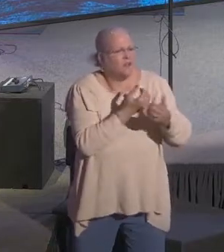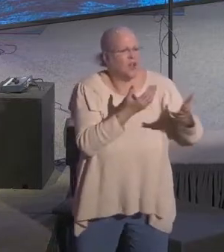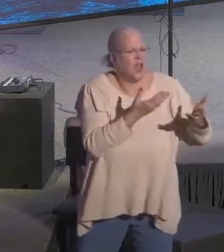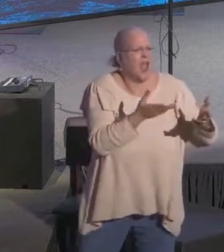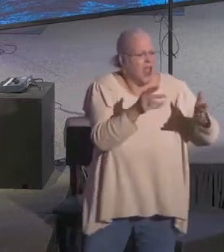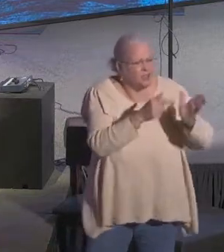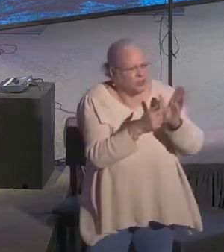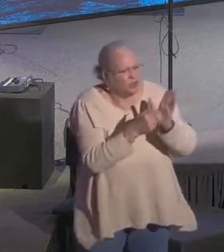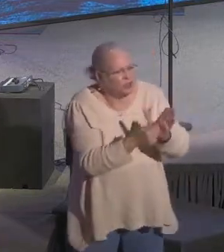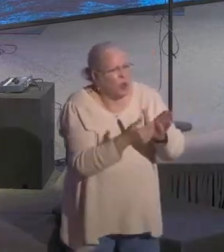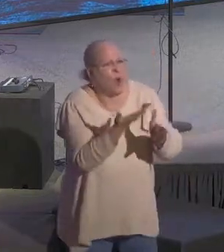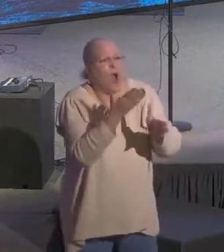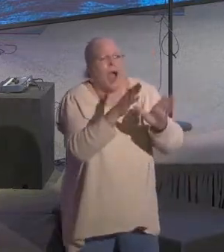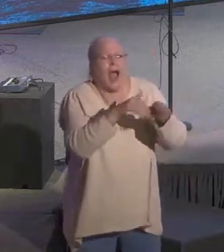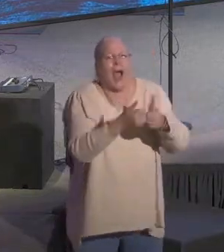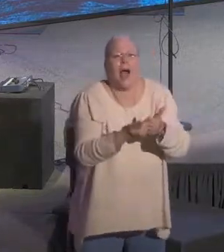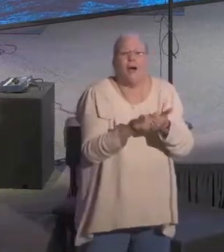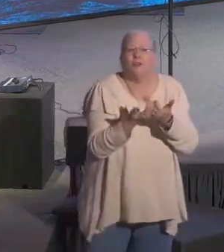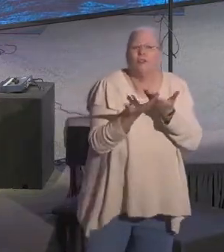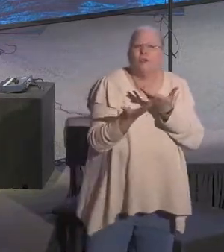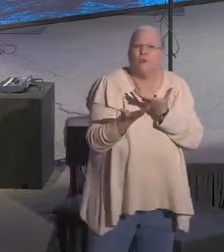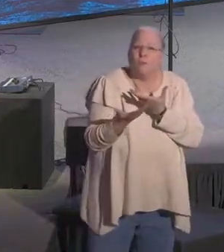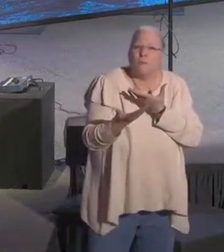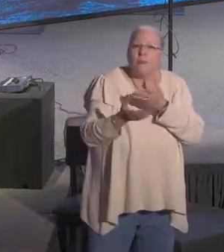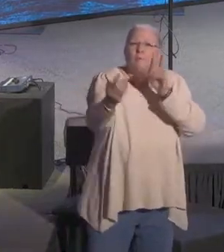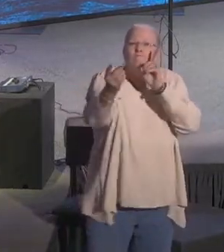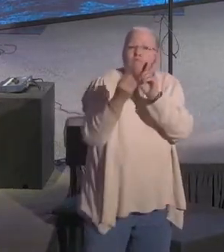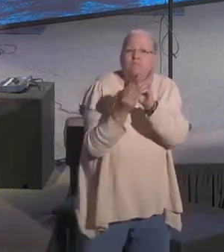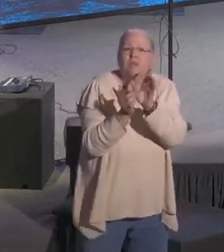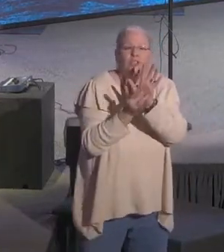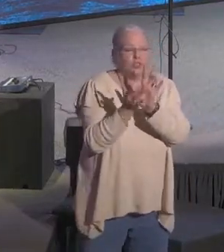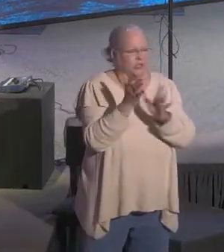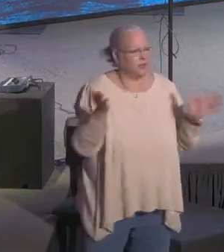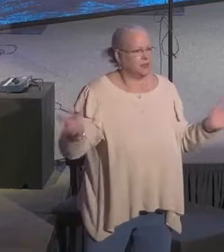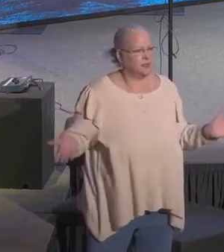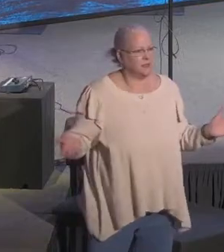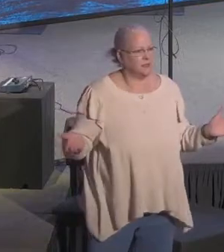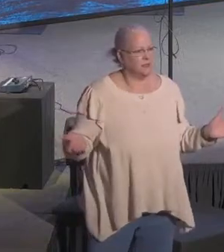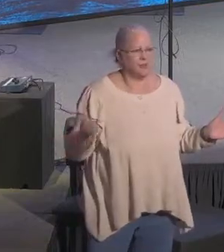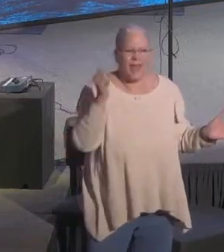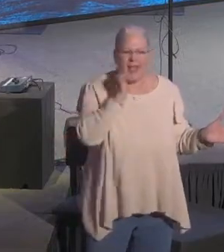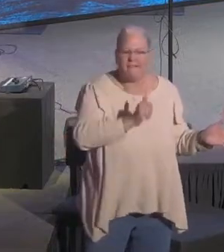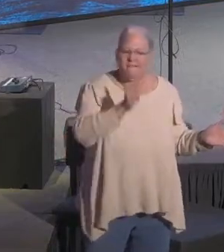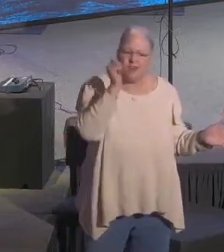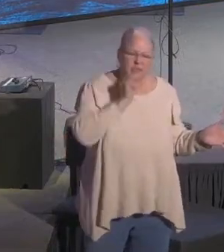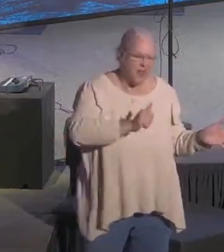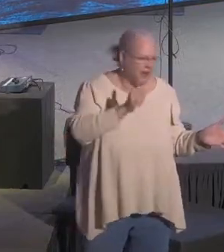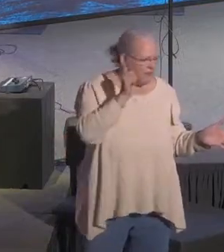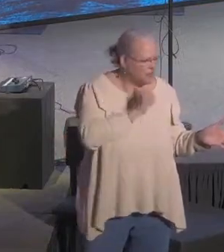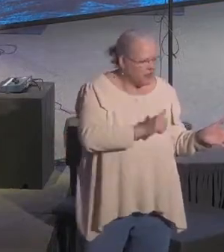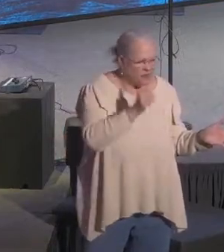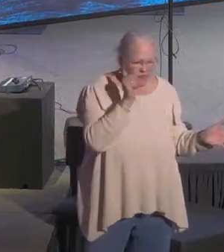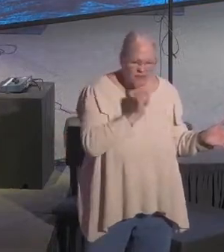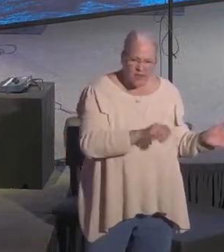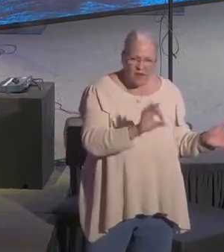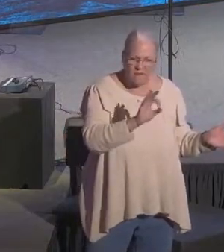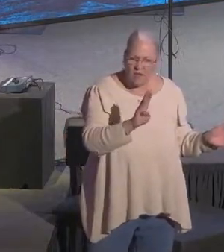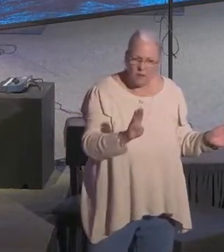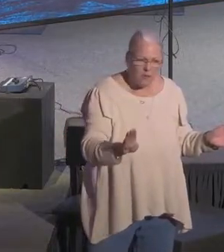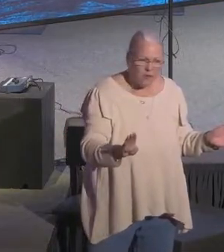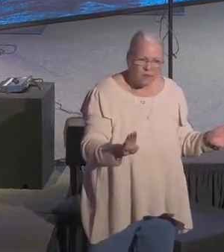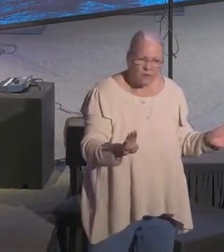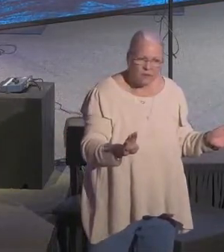Those hot dogs are great, Trent. I don't know where you are, but you did a good job with hot dogs. And I came in, and I'm walking around here in the church,